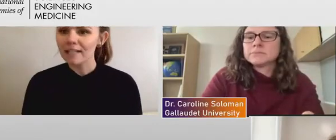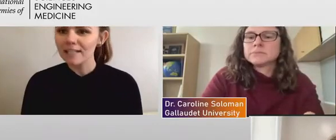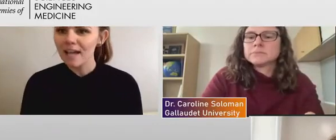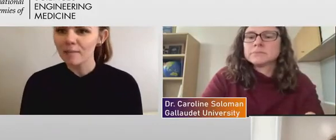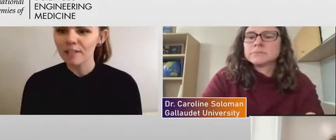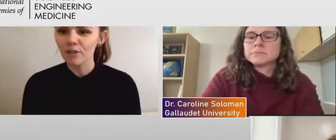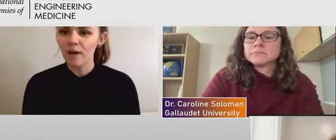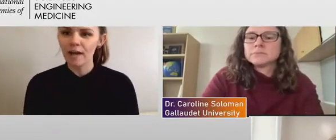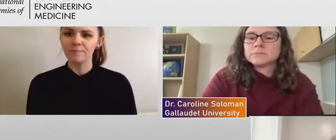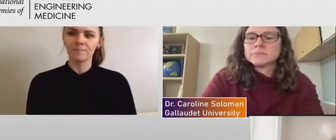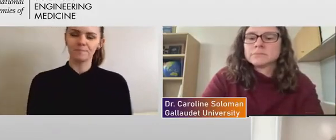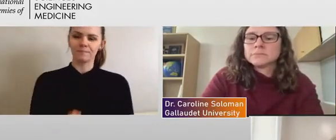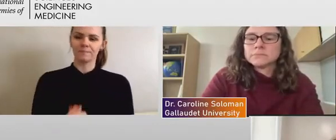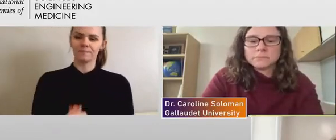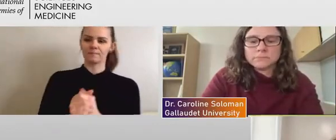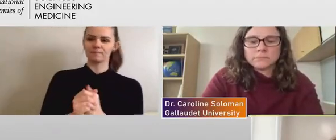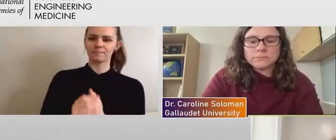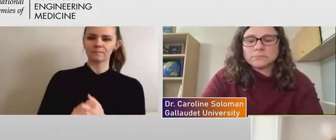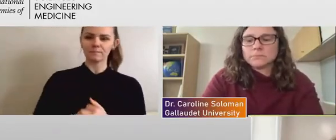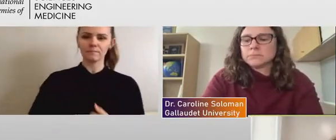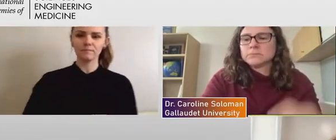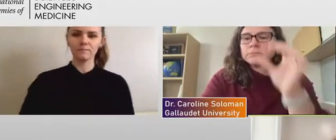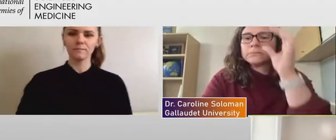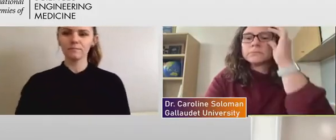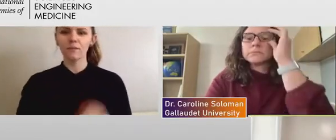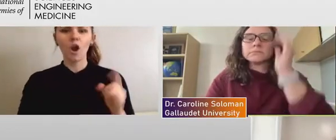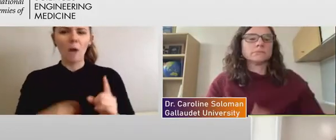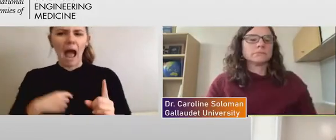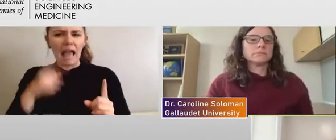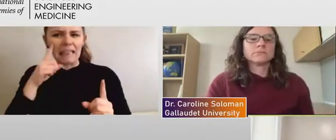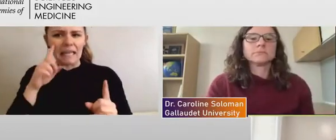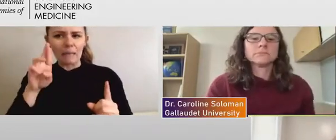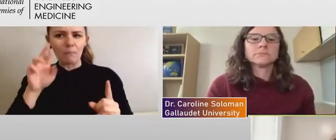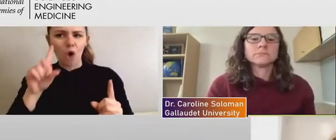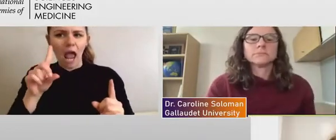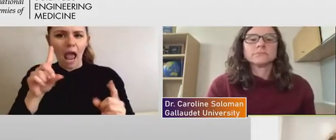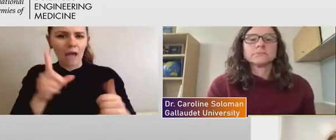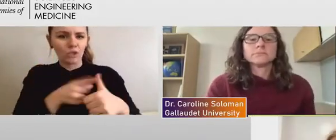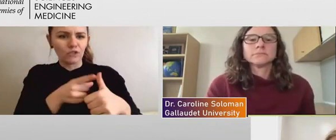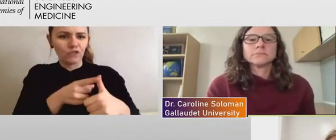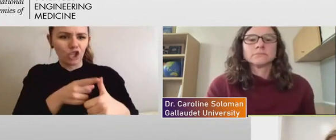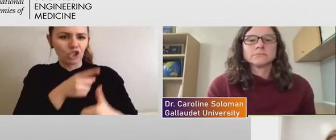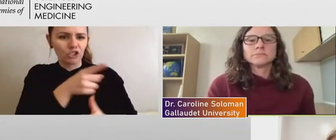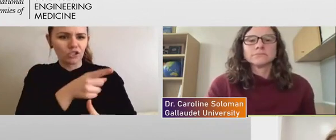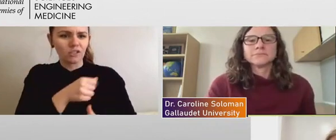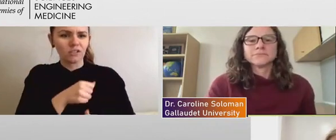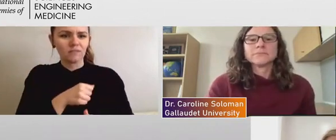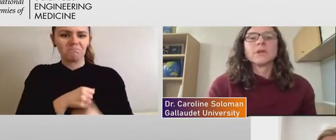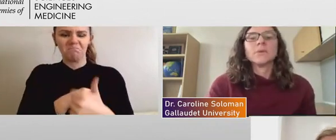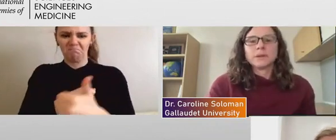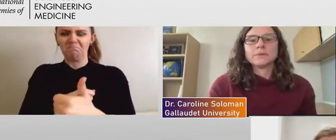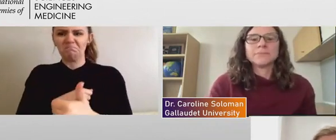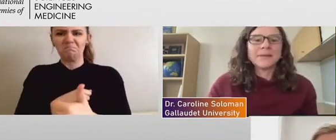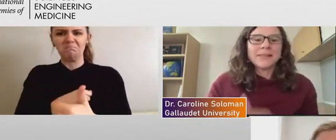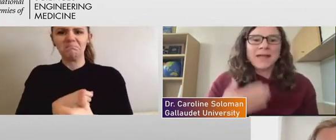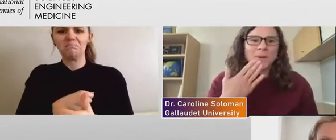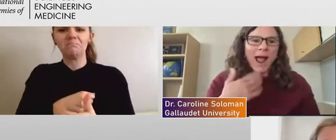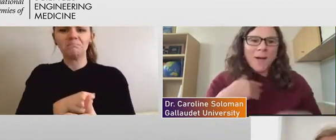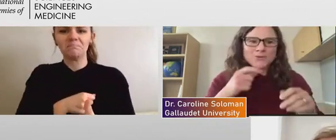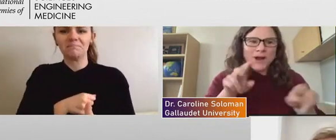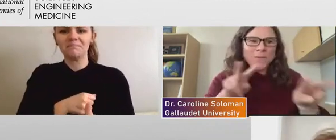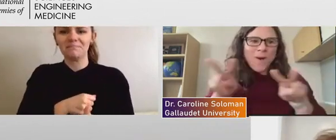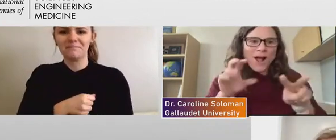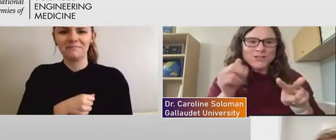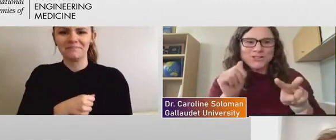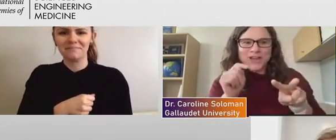Yeah, I think that's a great question